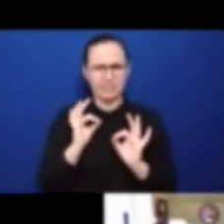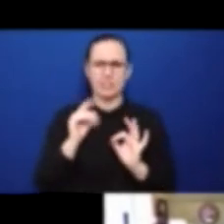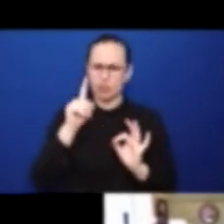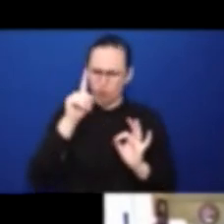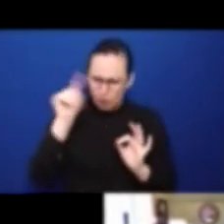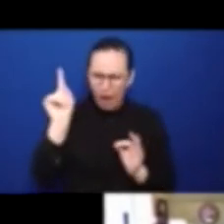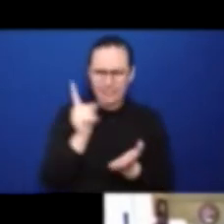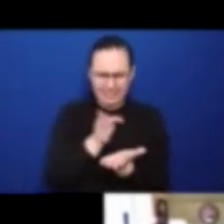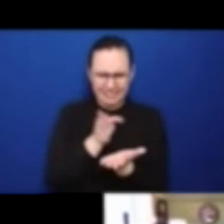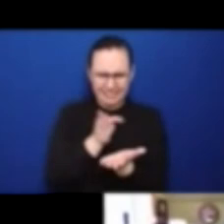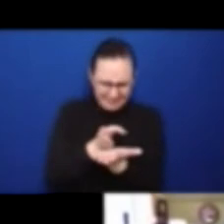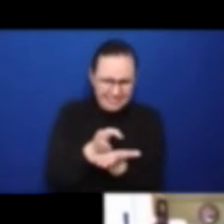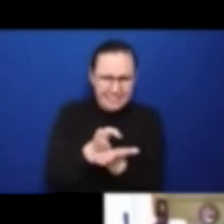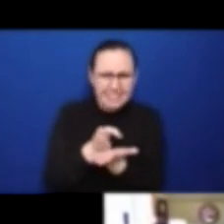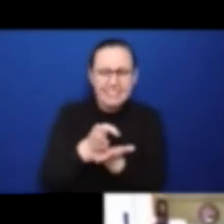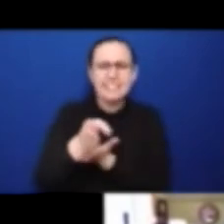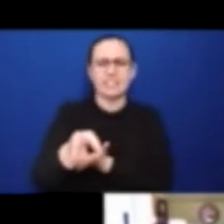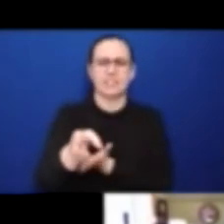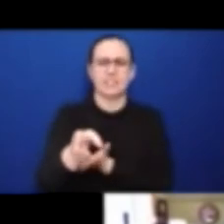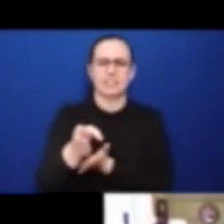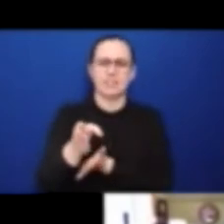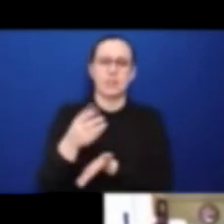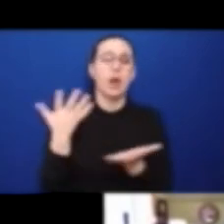think I'll leave it there, Steve. Thank you.